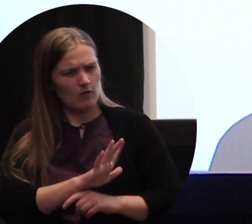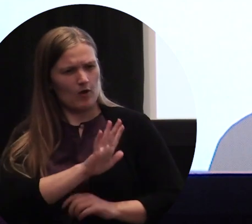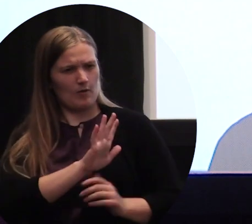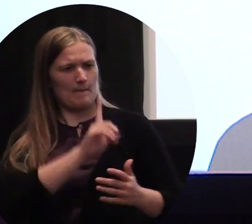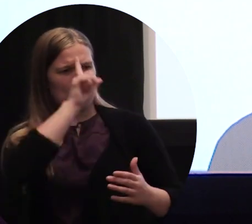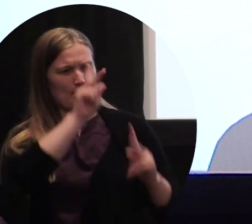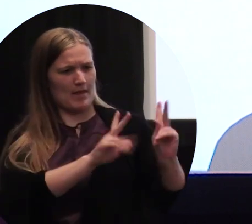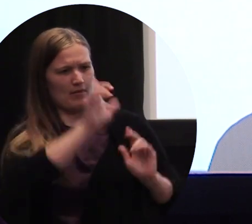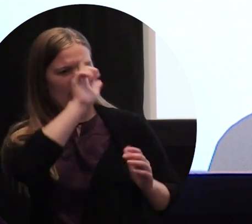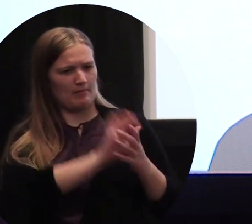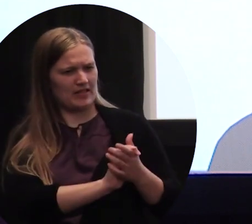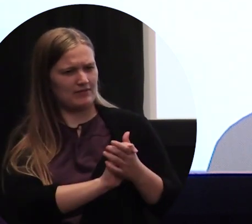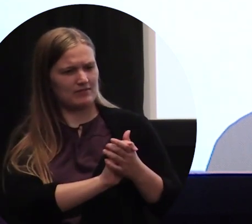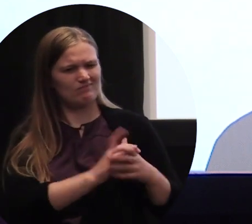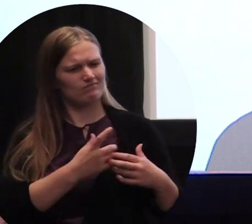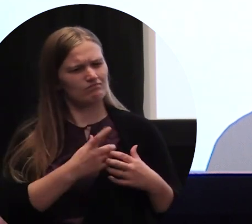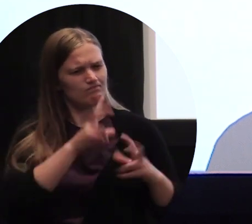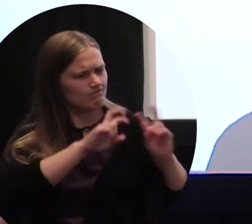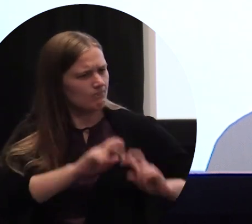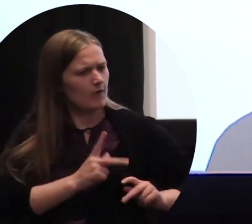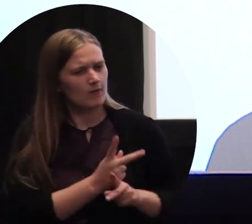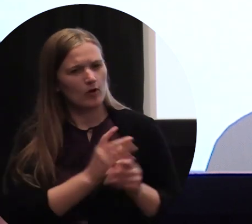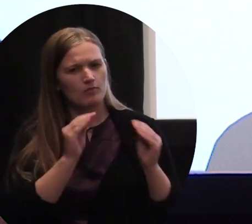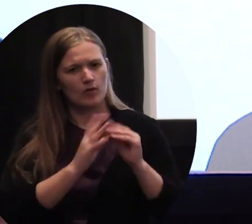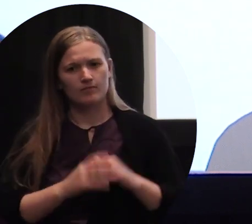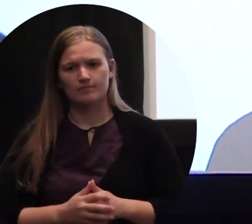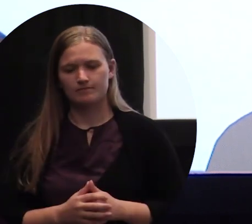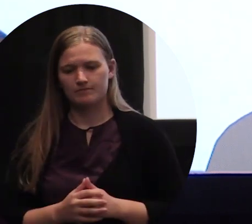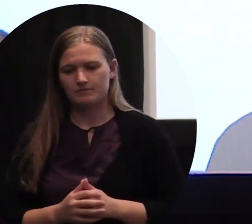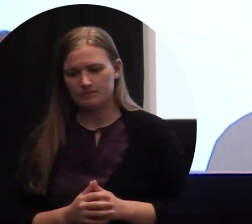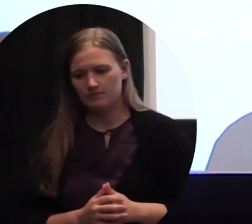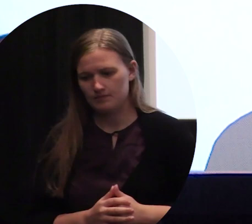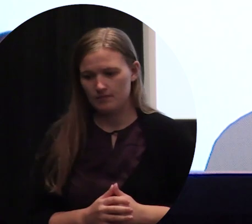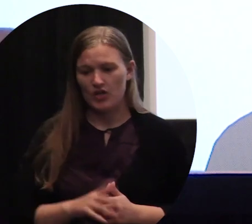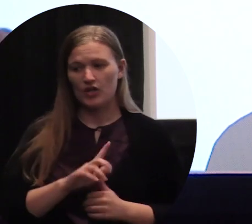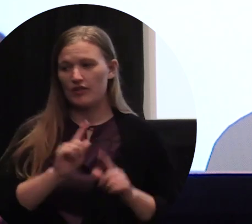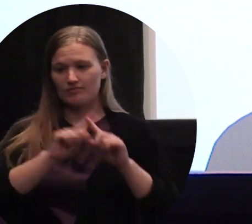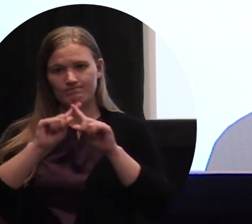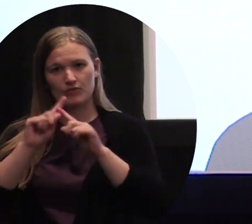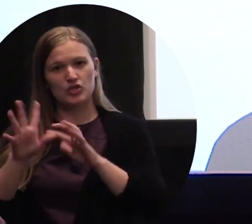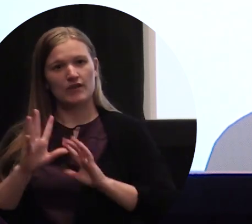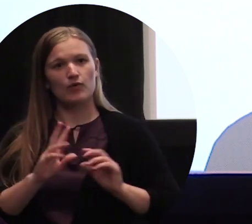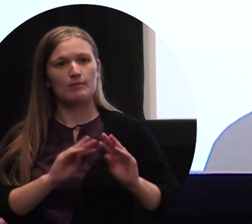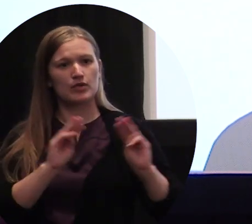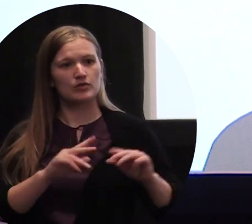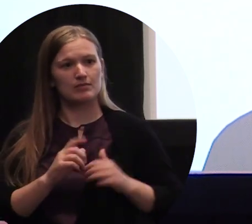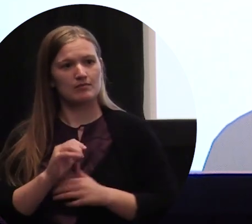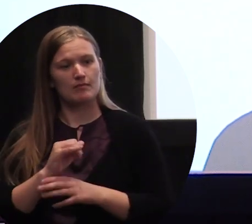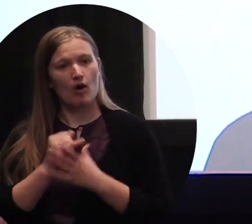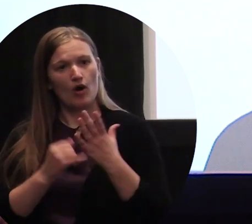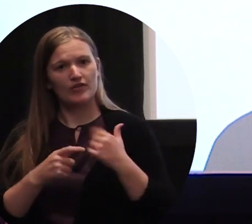exhibits include Canada Gallery, Socrates Sculpture Park, Bam Sin Fest, and the Smithsonian Archives of American Art.